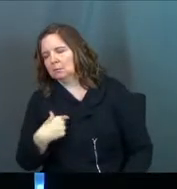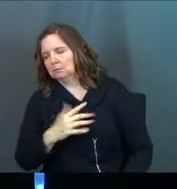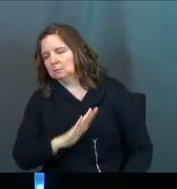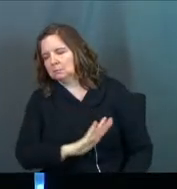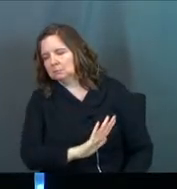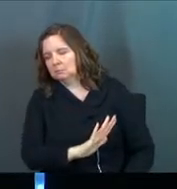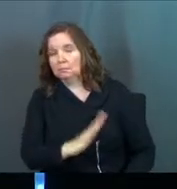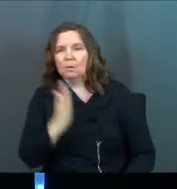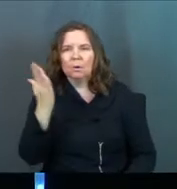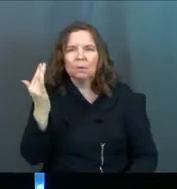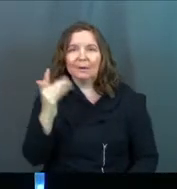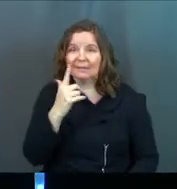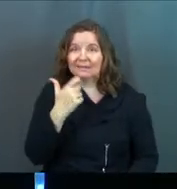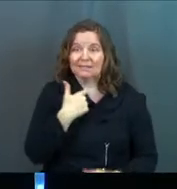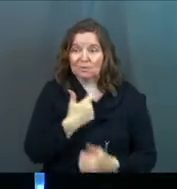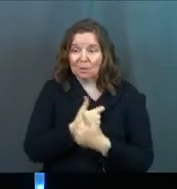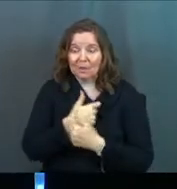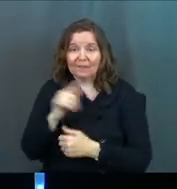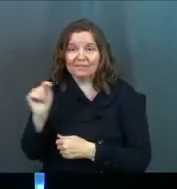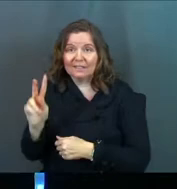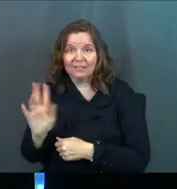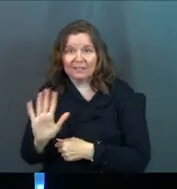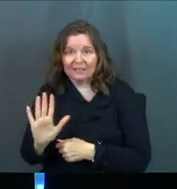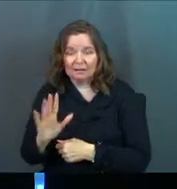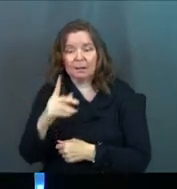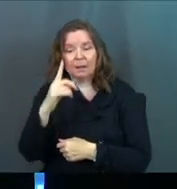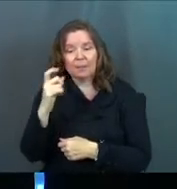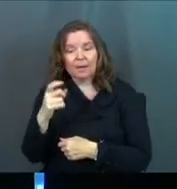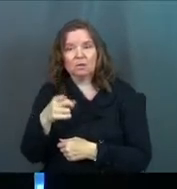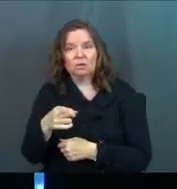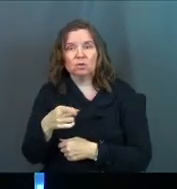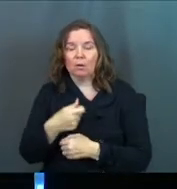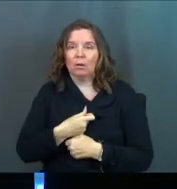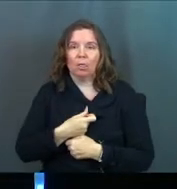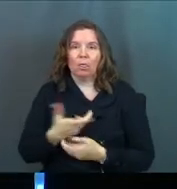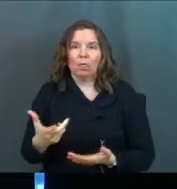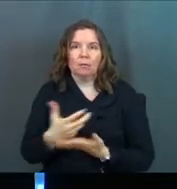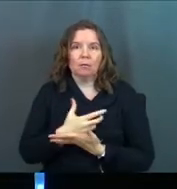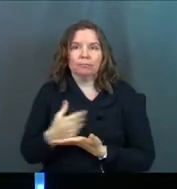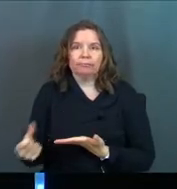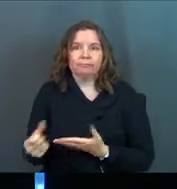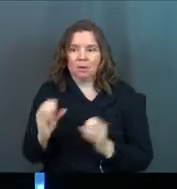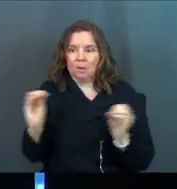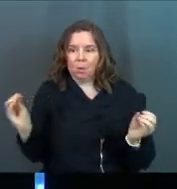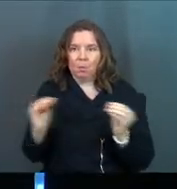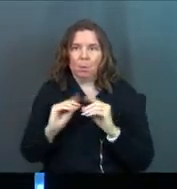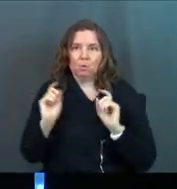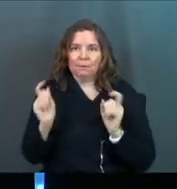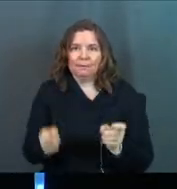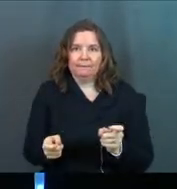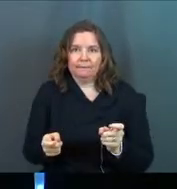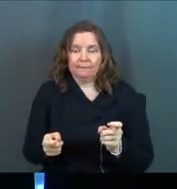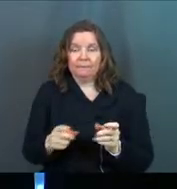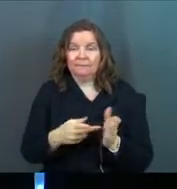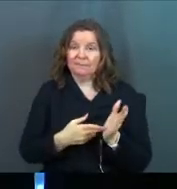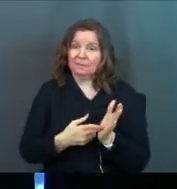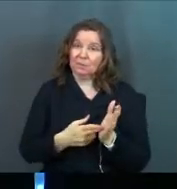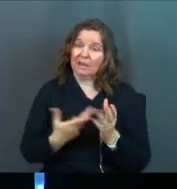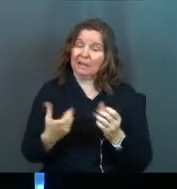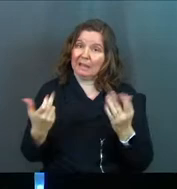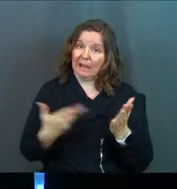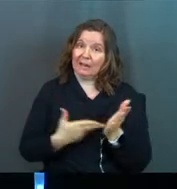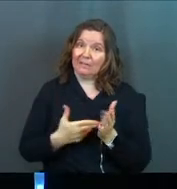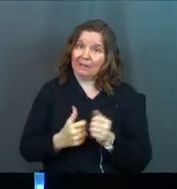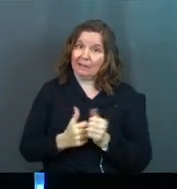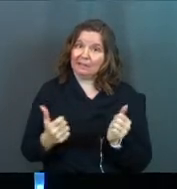Why? It's not because you love TV. It's because you're out. And truthfully, this is a lot of